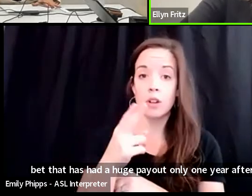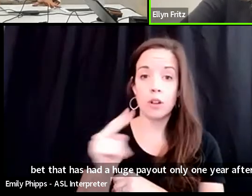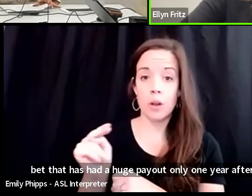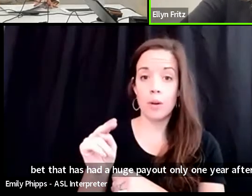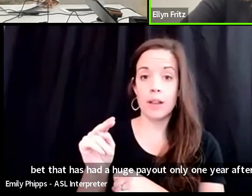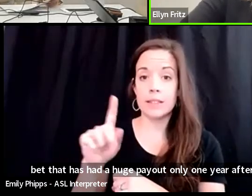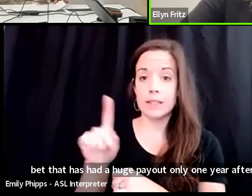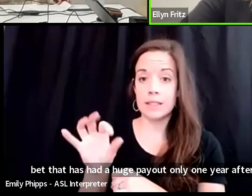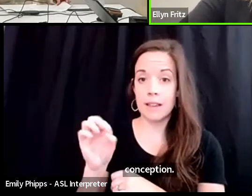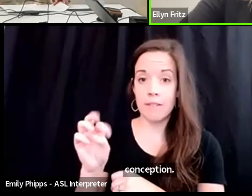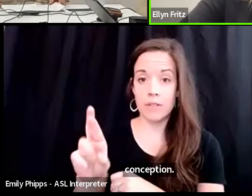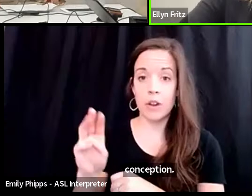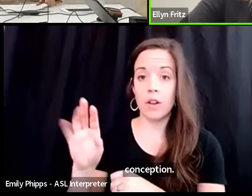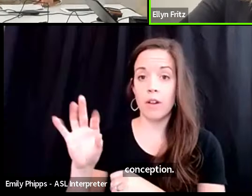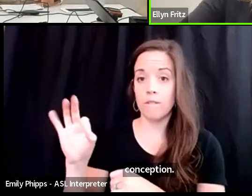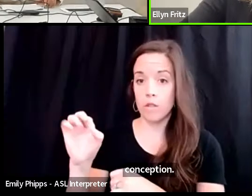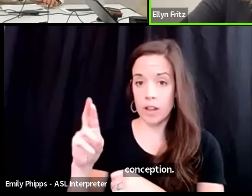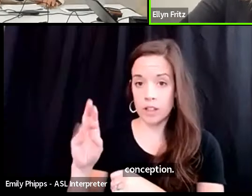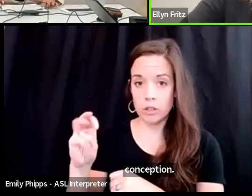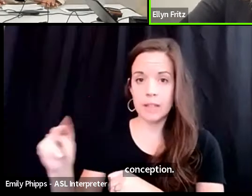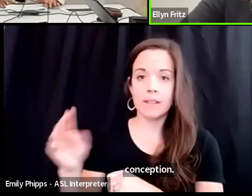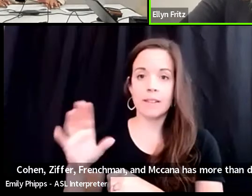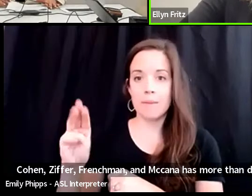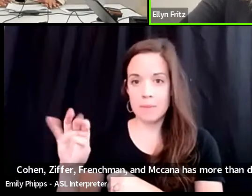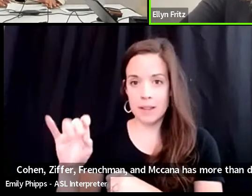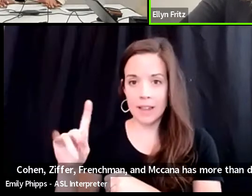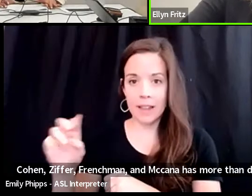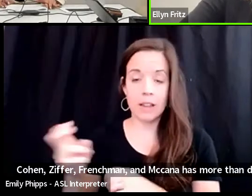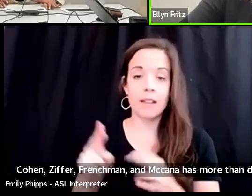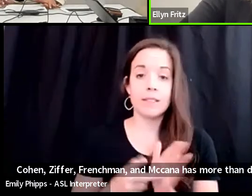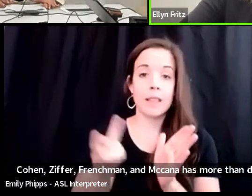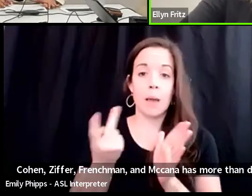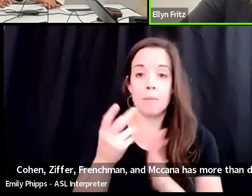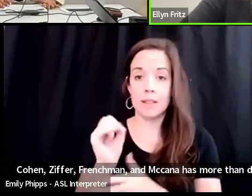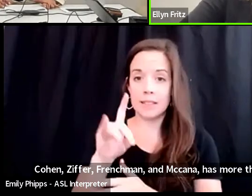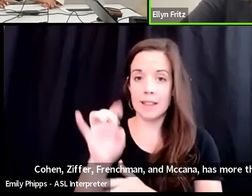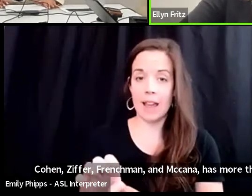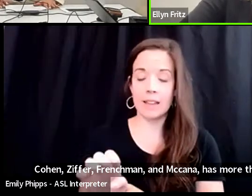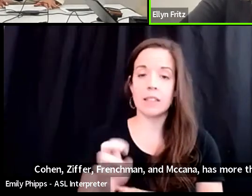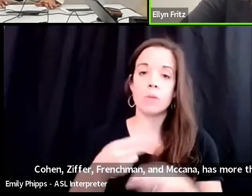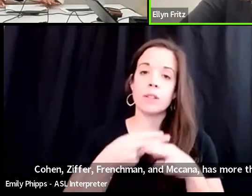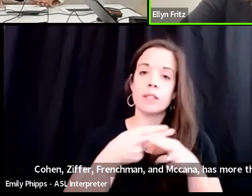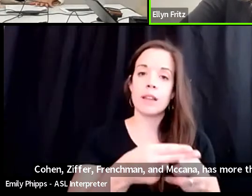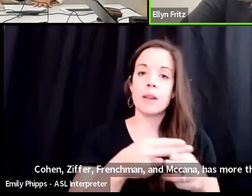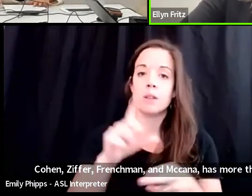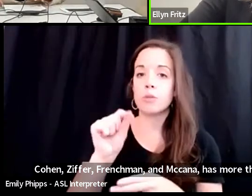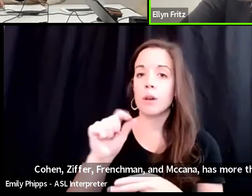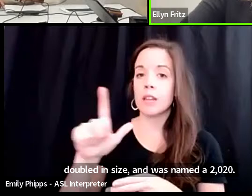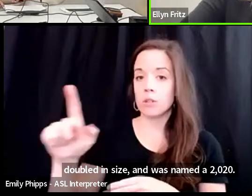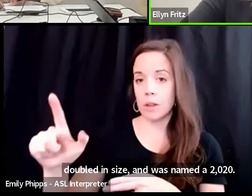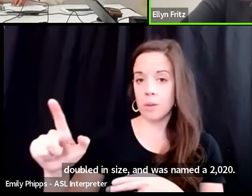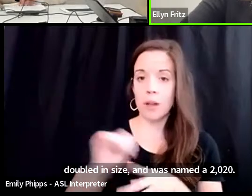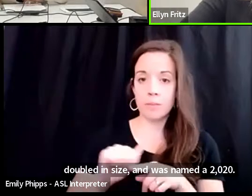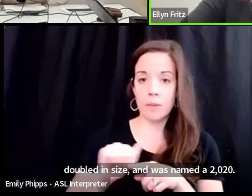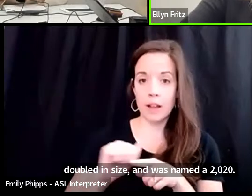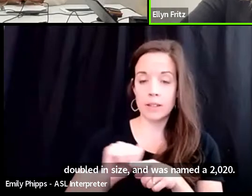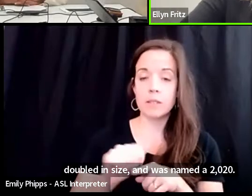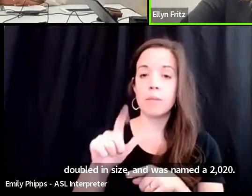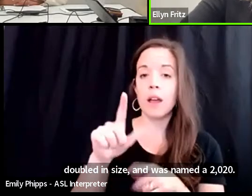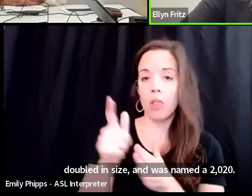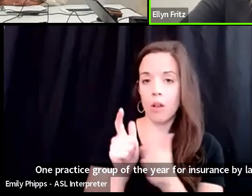McKenna has more than doubled in size and was named a 2021 Practice Group of the Year for Insurance by Law 360,